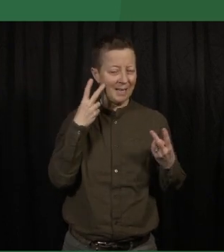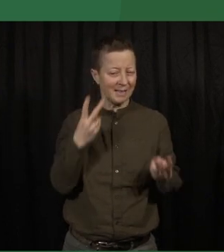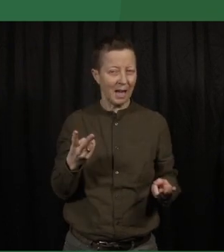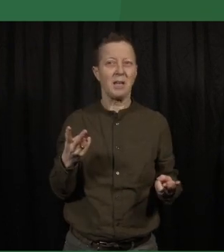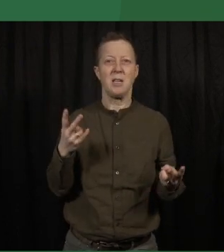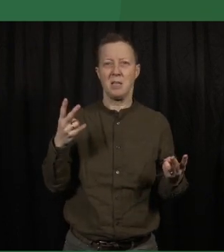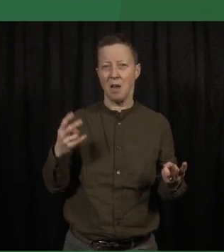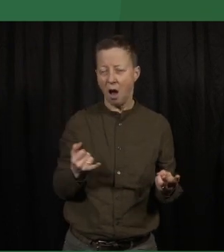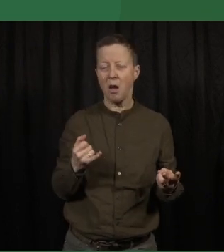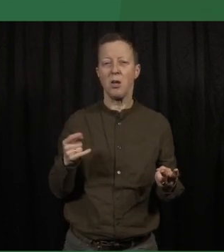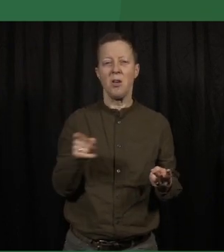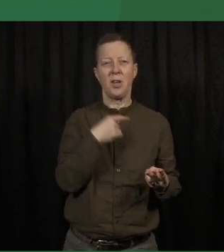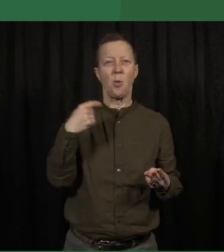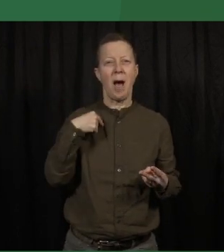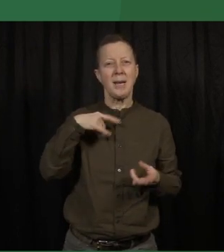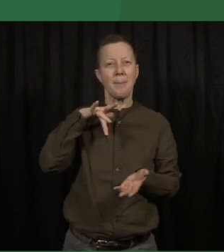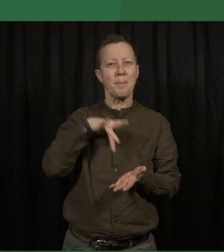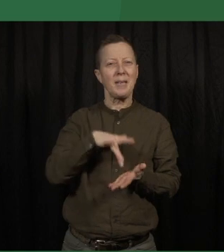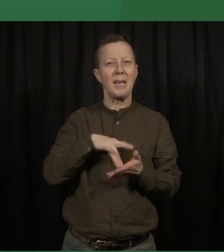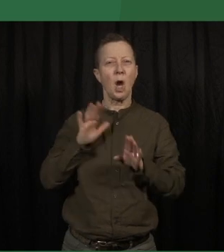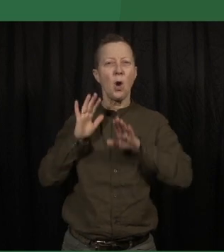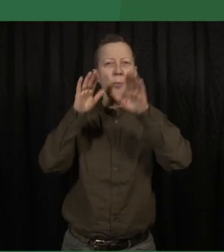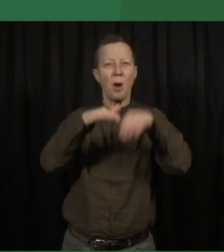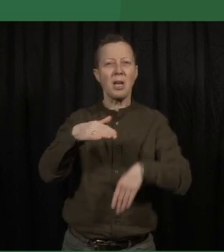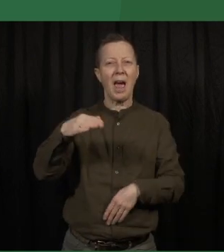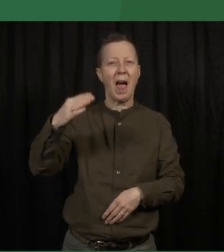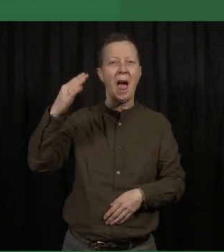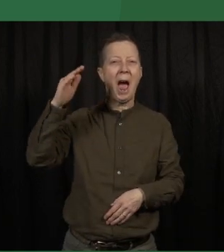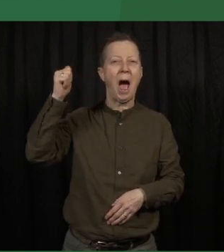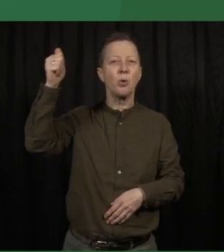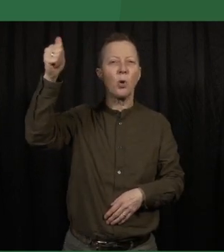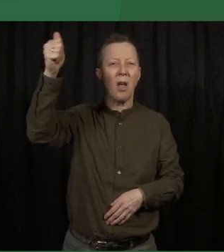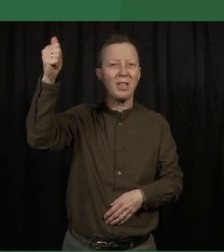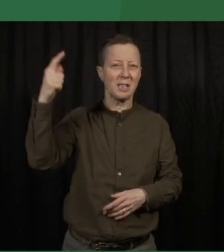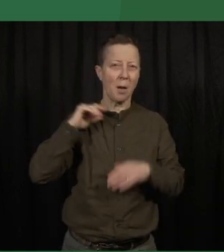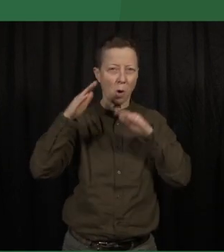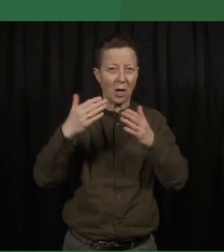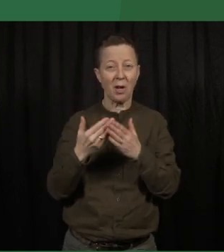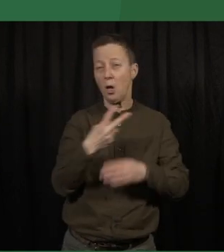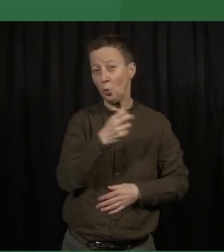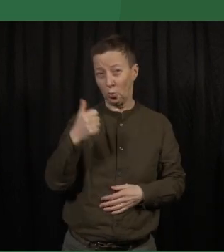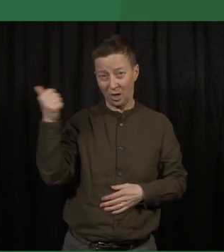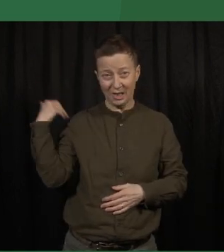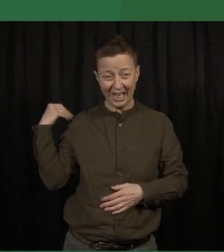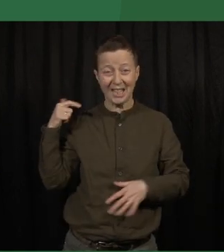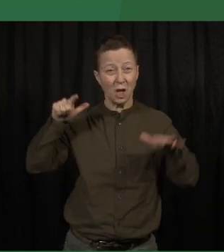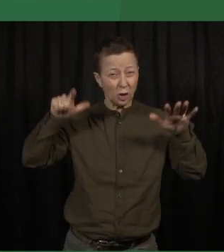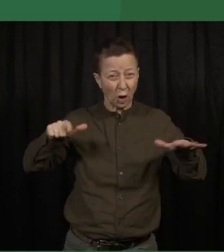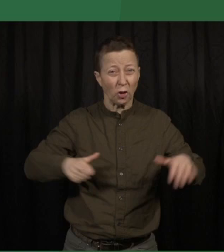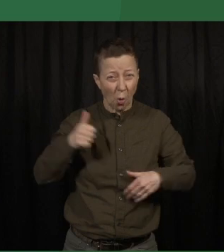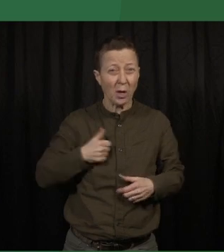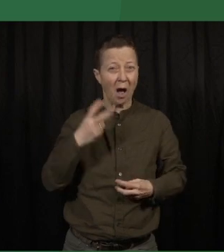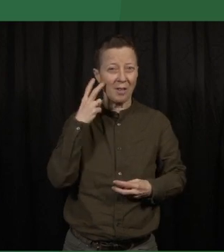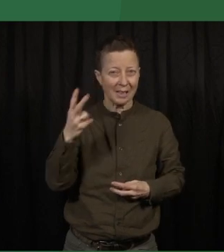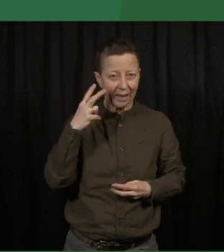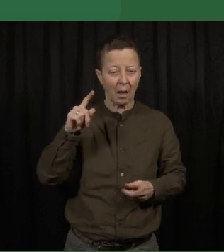midst of an autocratic wave. Since 2006, for 17 consecutive years, we have seen